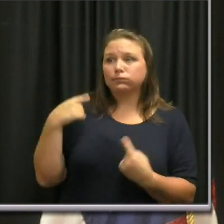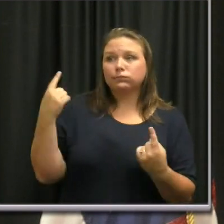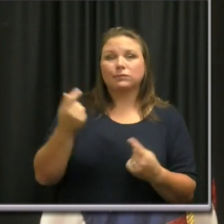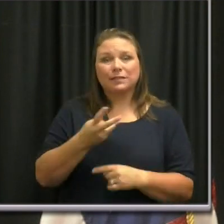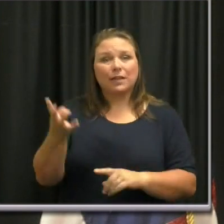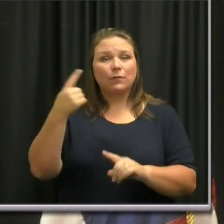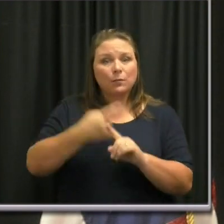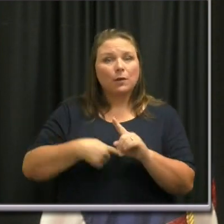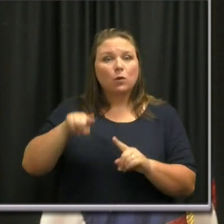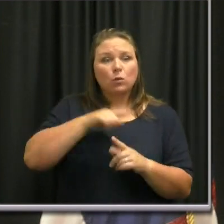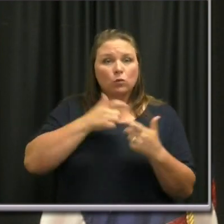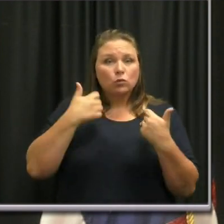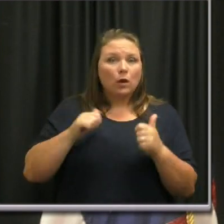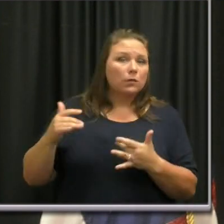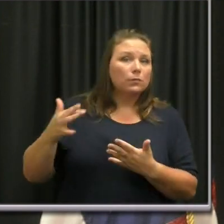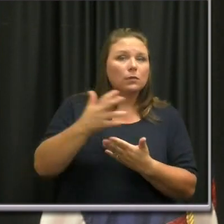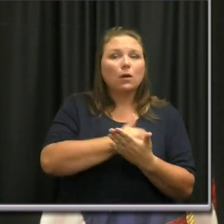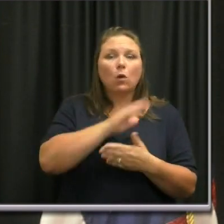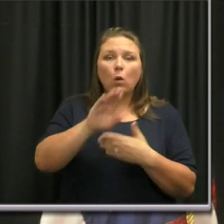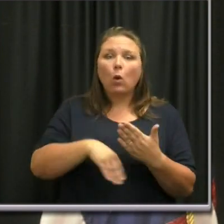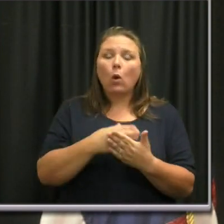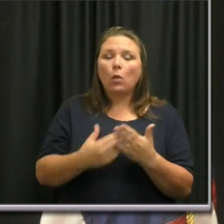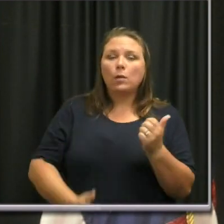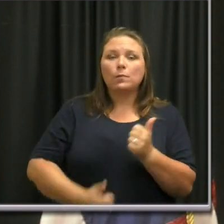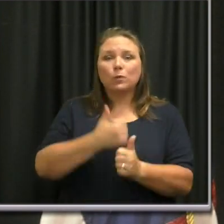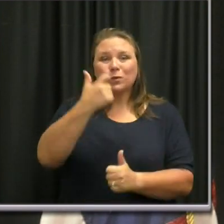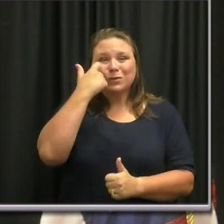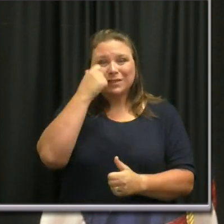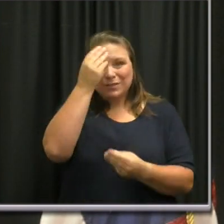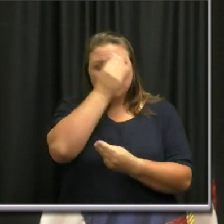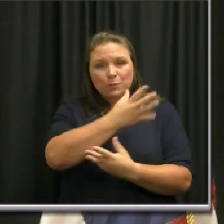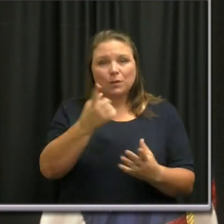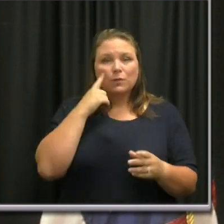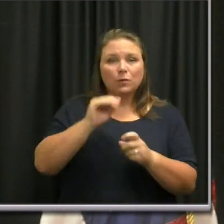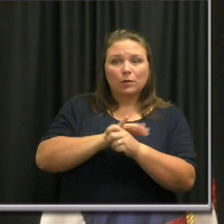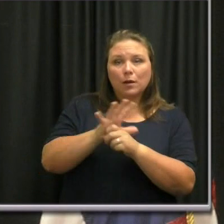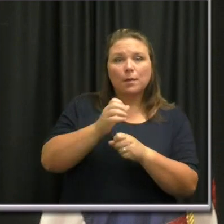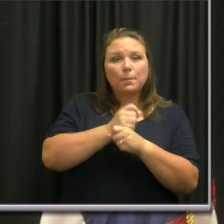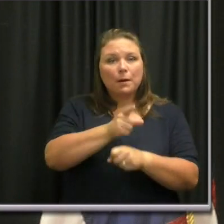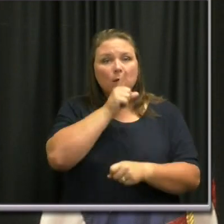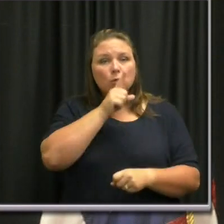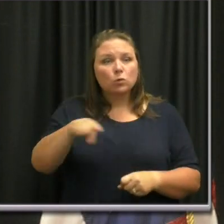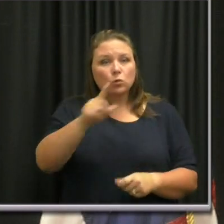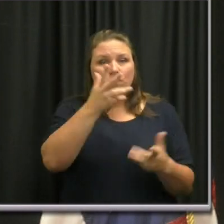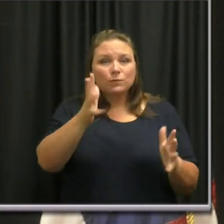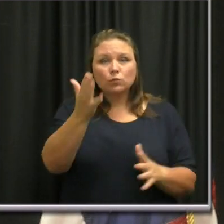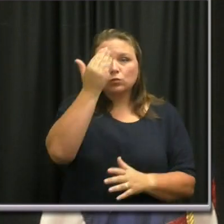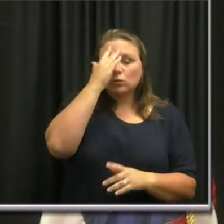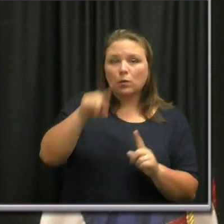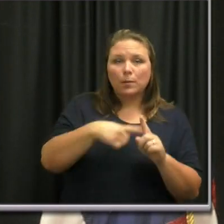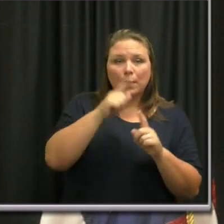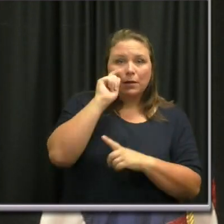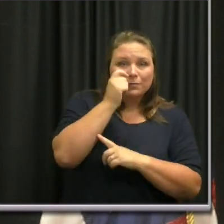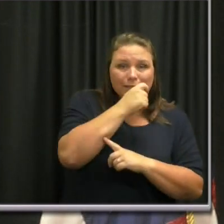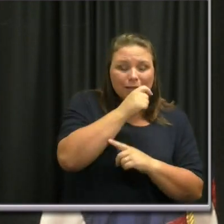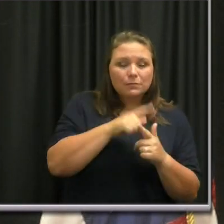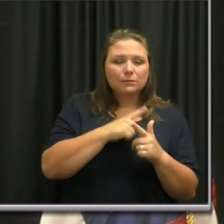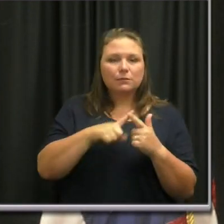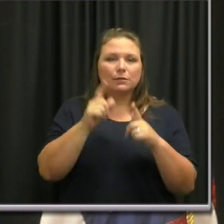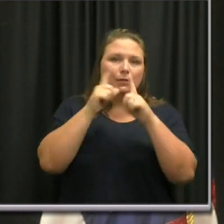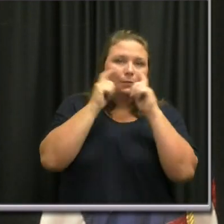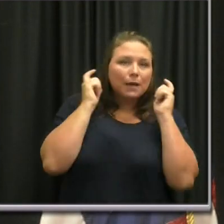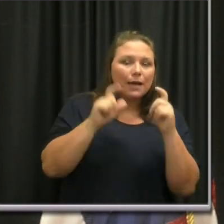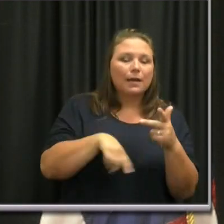provide the latest information on this pandemic. We want to make sure that you know about testing, you know about masks,